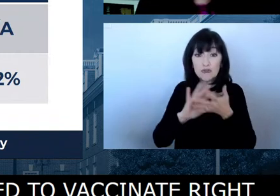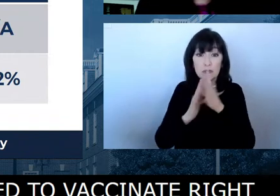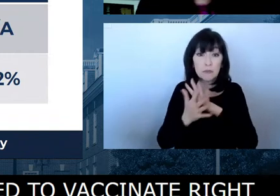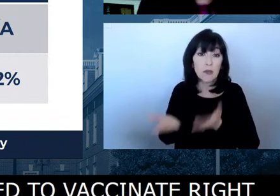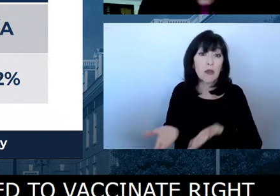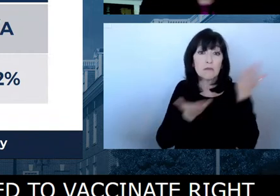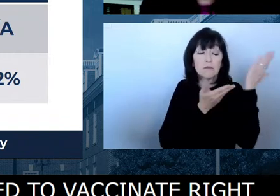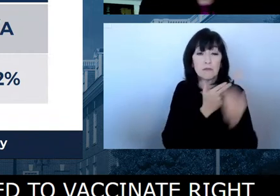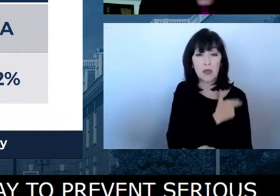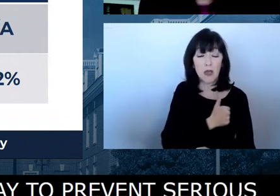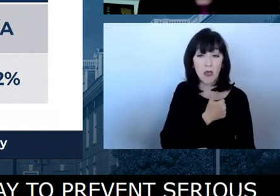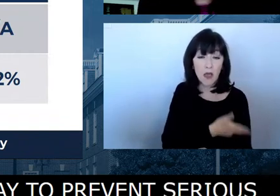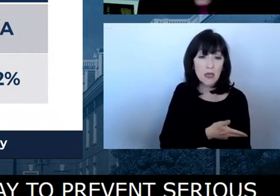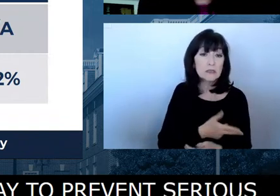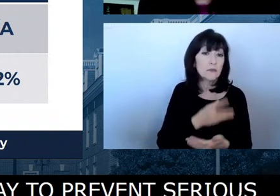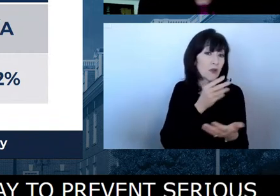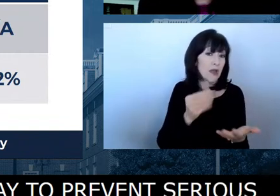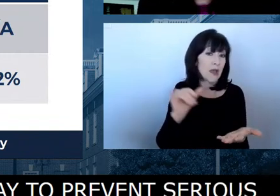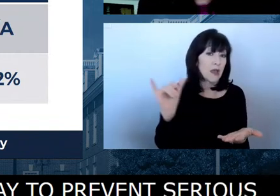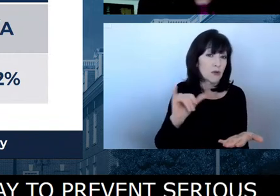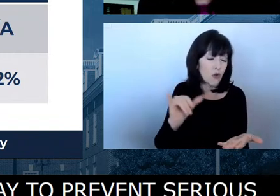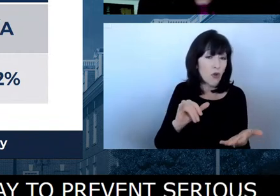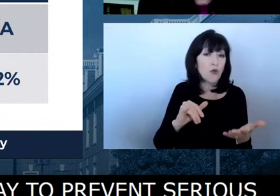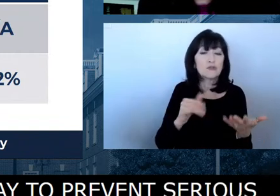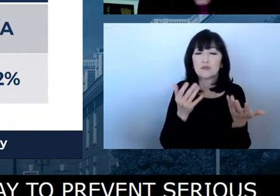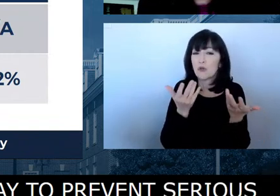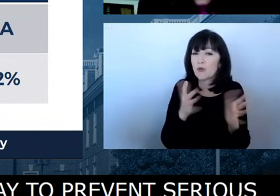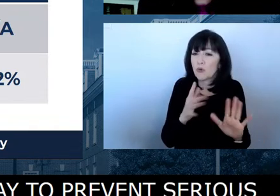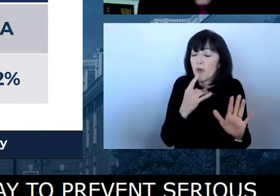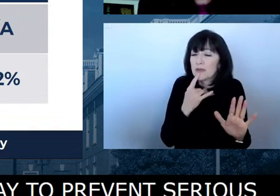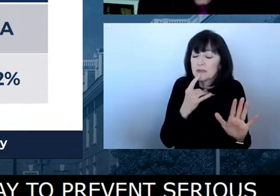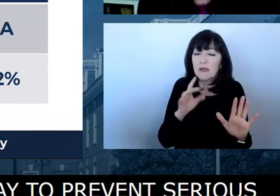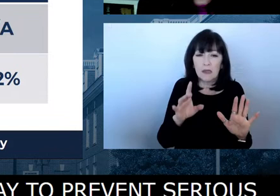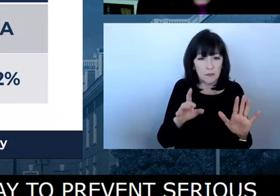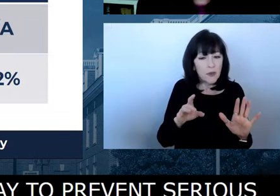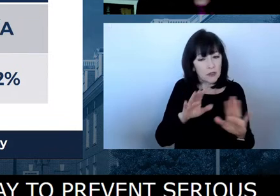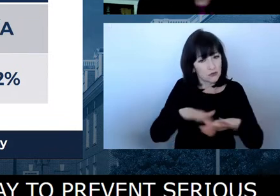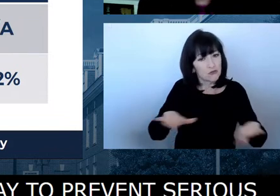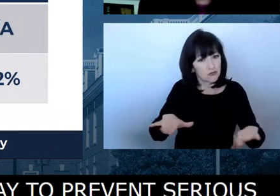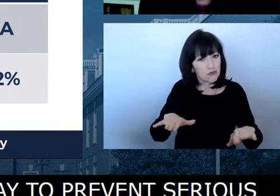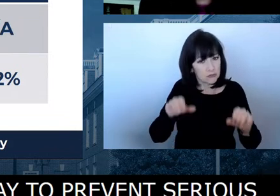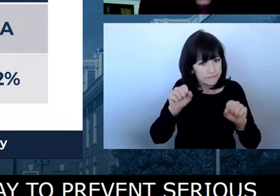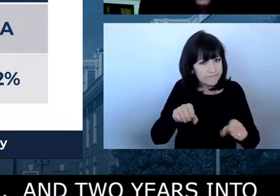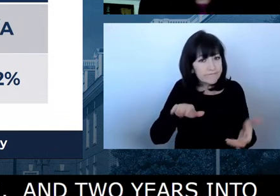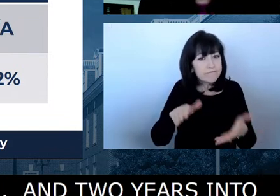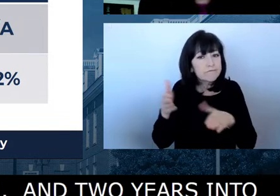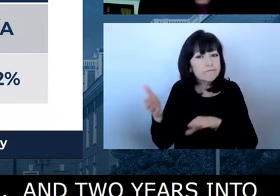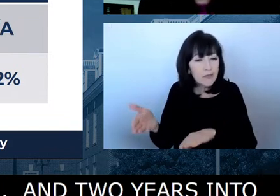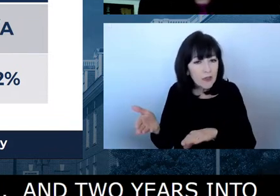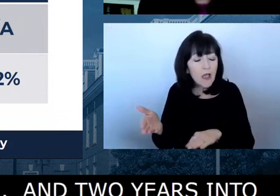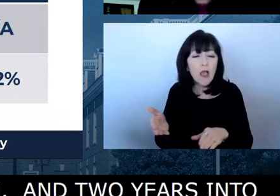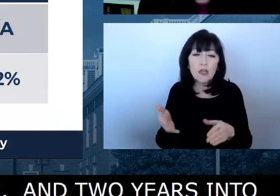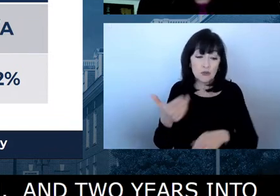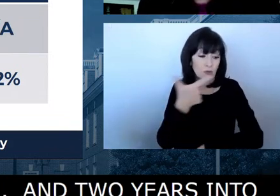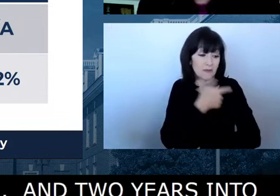two years into the pandemic, we want to celebrate all of our wins, even small ones. But we do continue to see these numbers tick up. And again, we